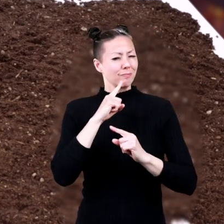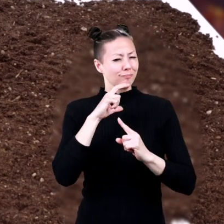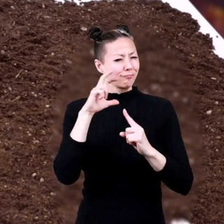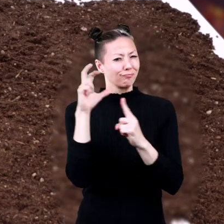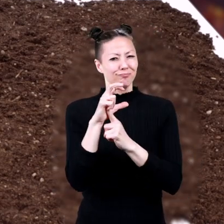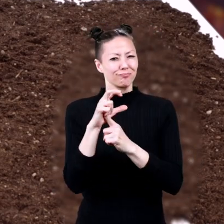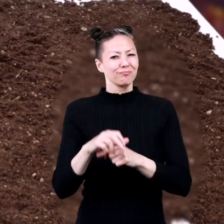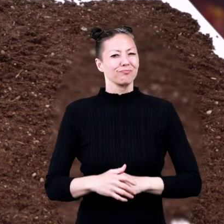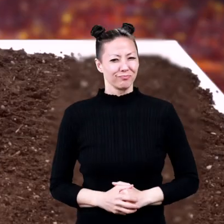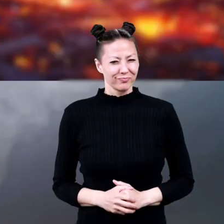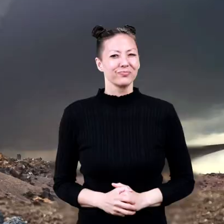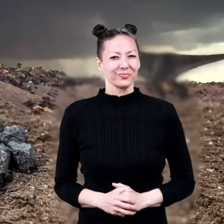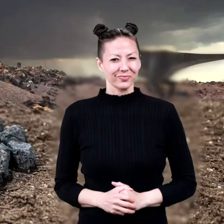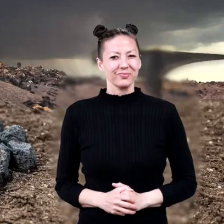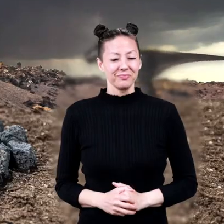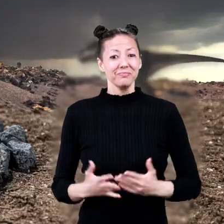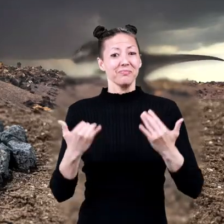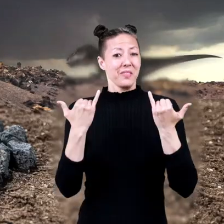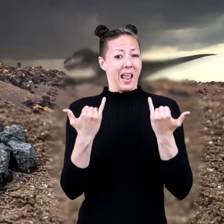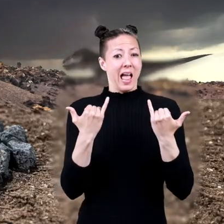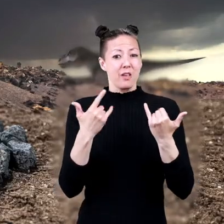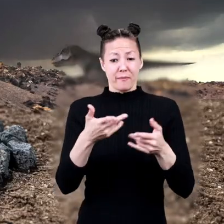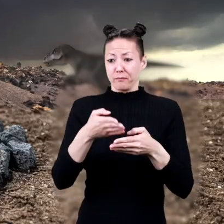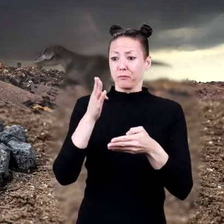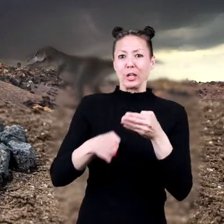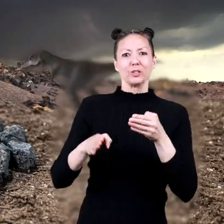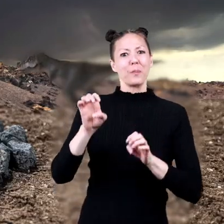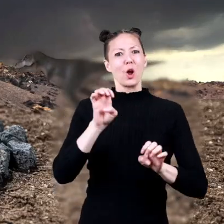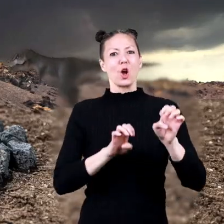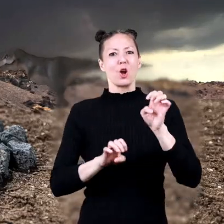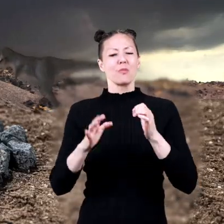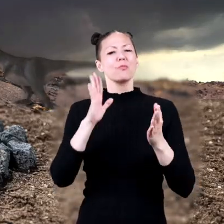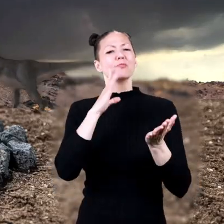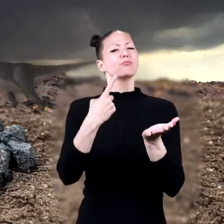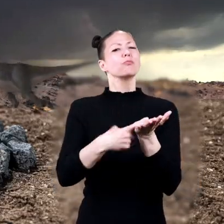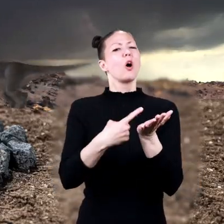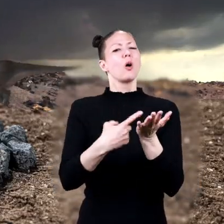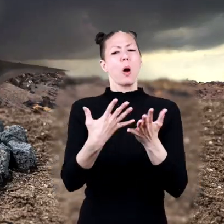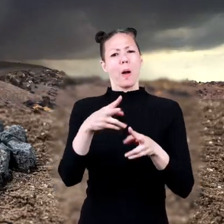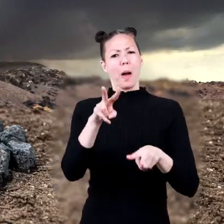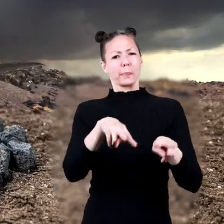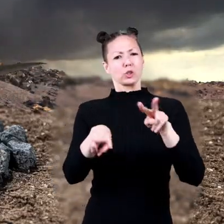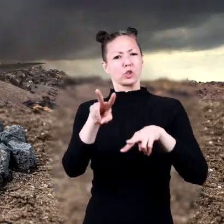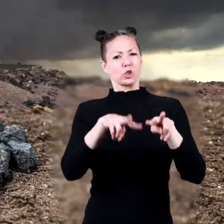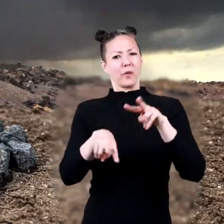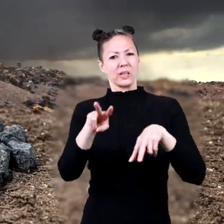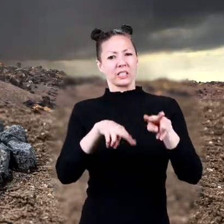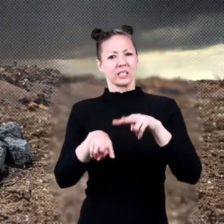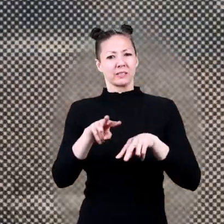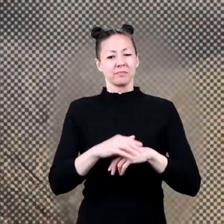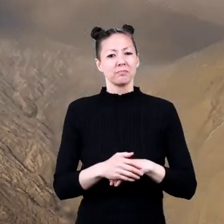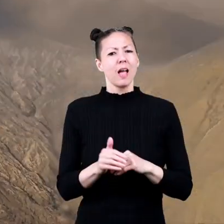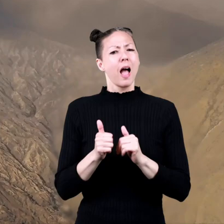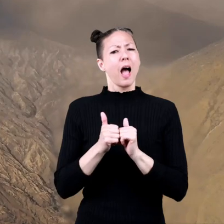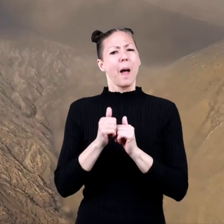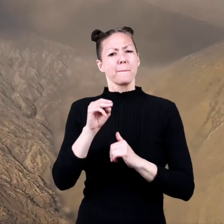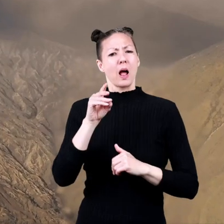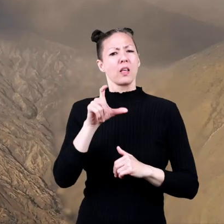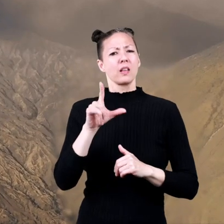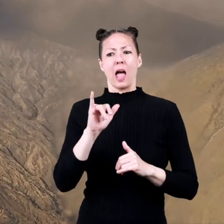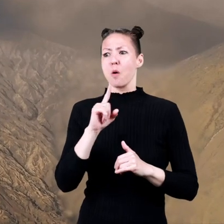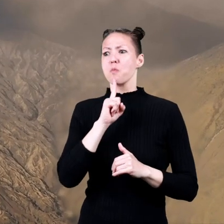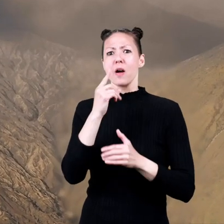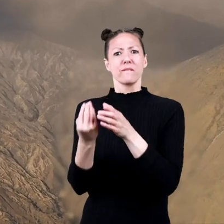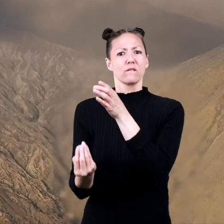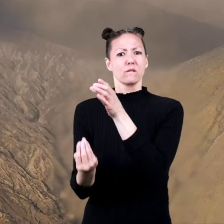be pretty fun huh now that you have finished this experiment let's talk about your observations how is